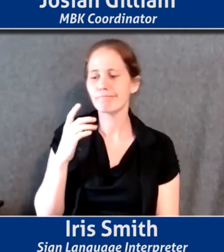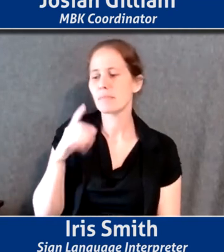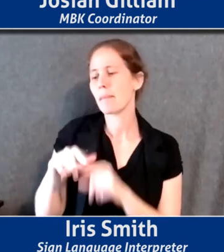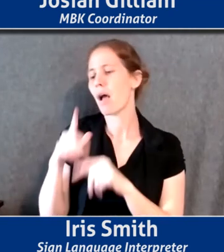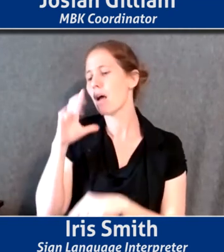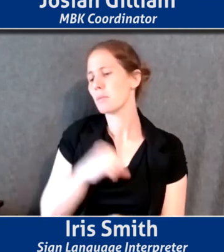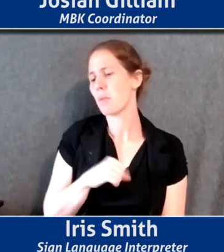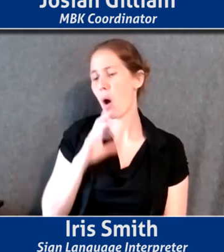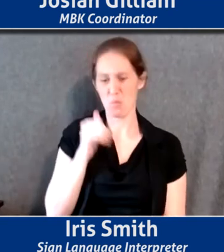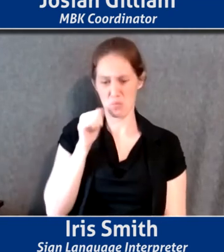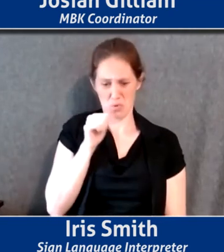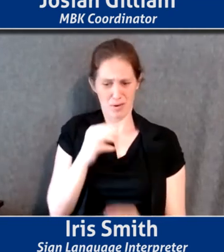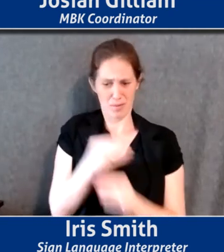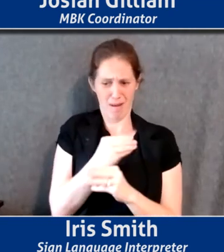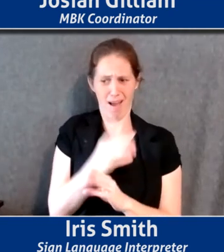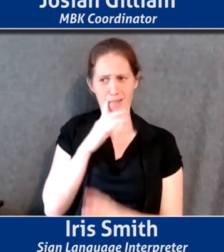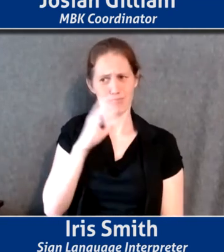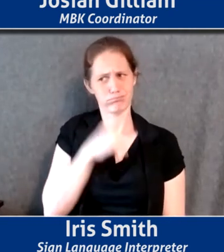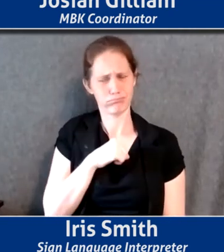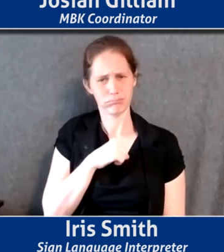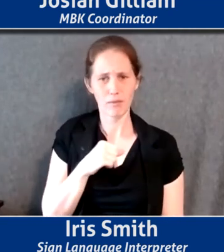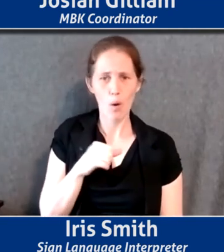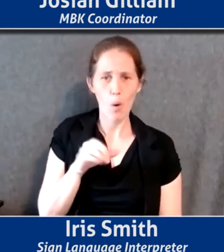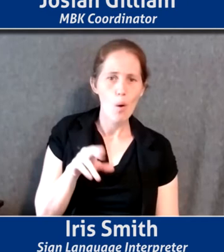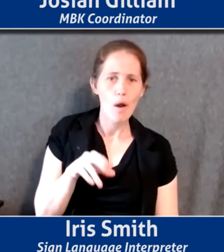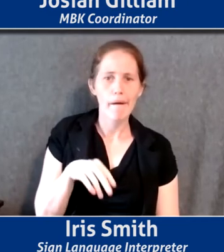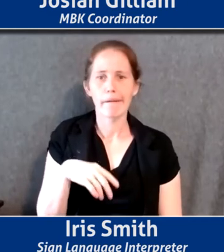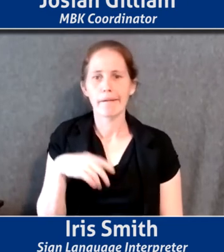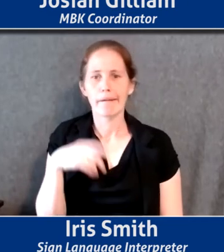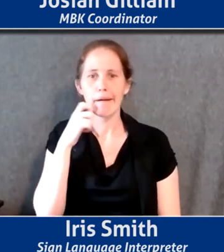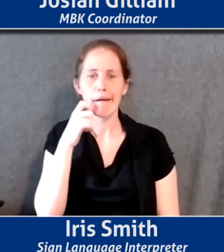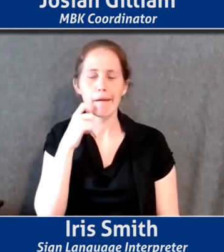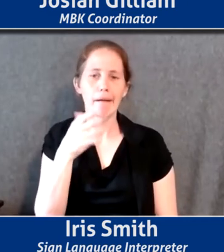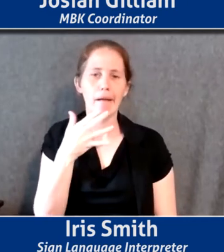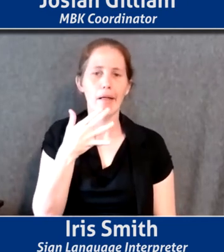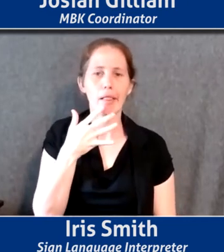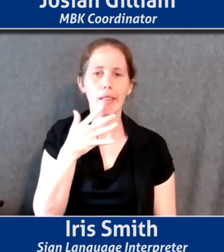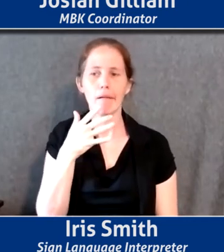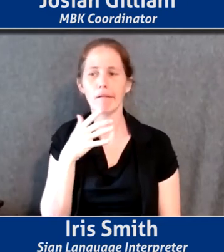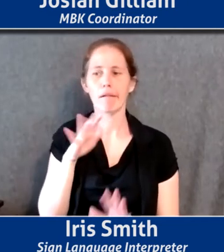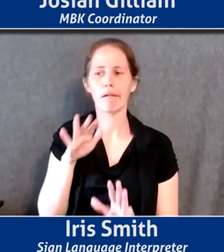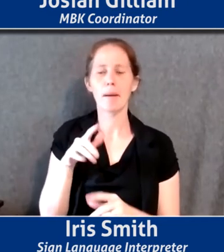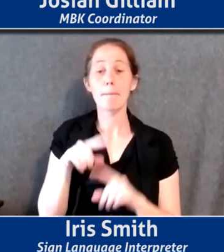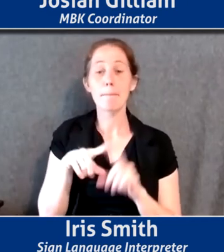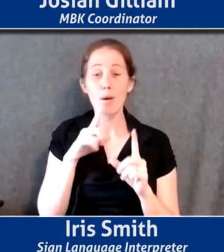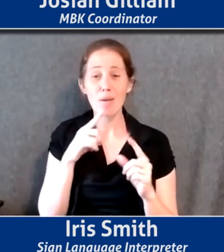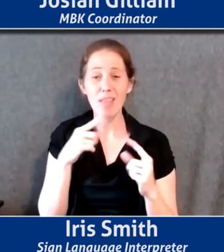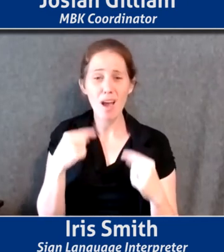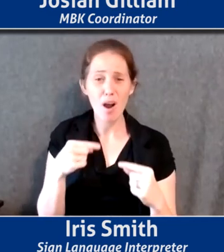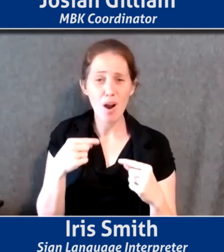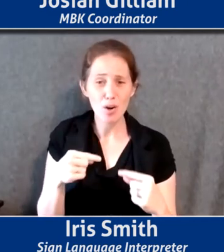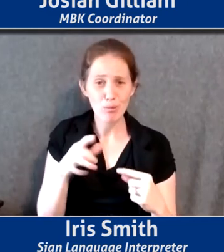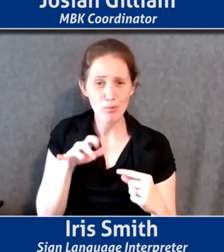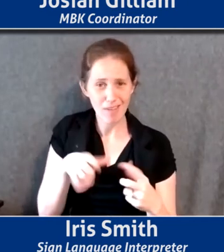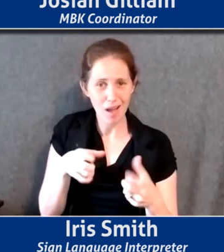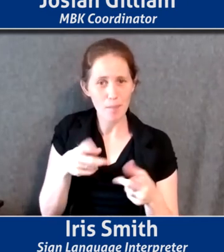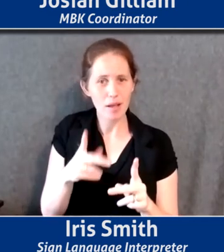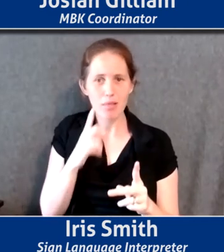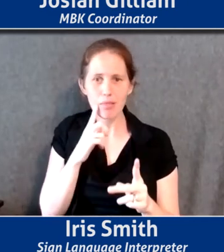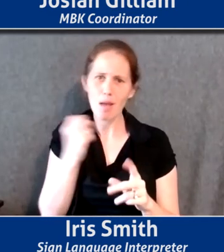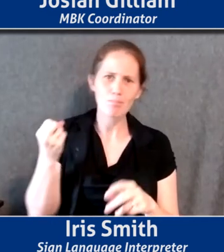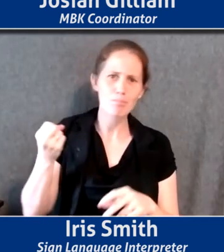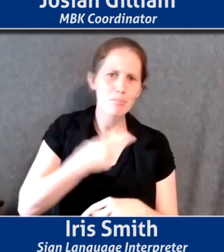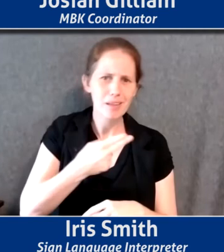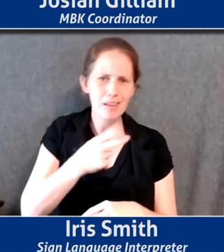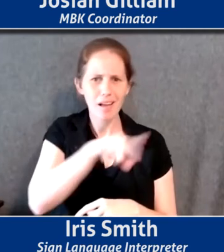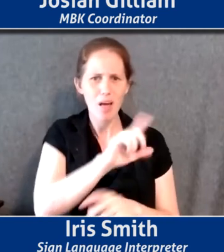math, um, racial bias. Um, but when they are given that opportunity, they, they outperform every other